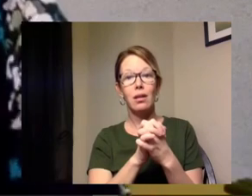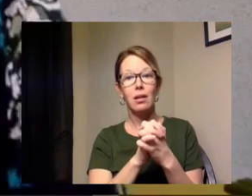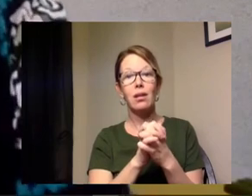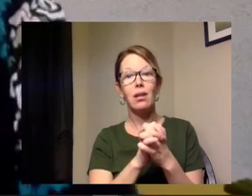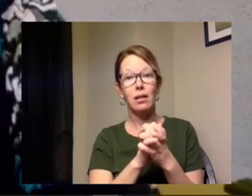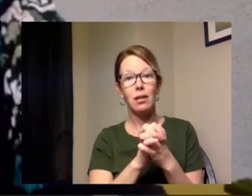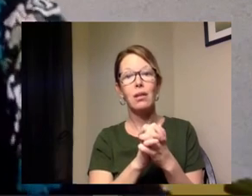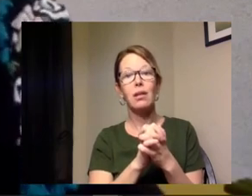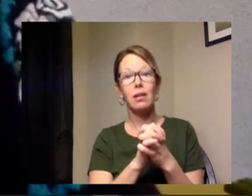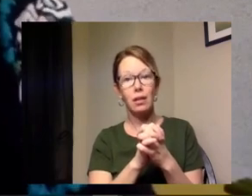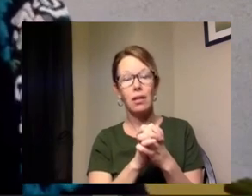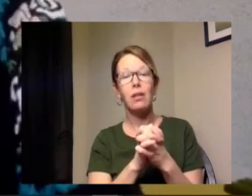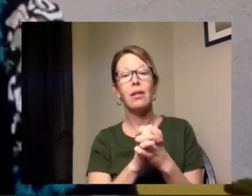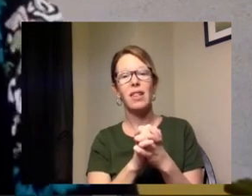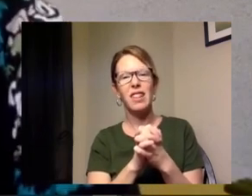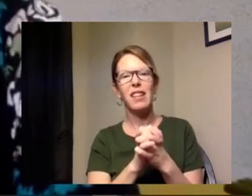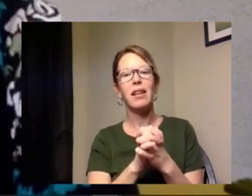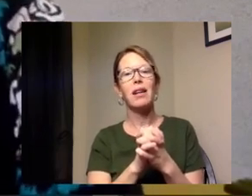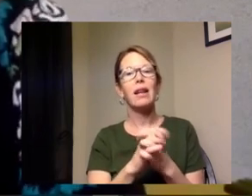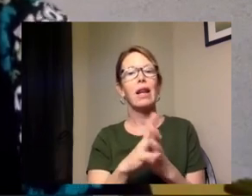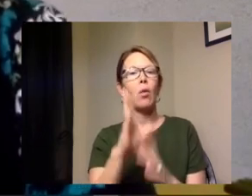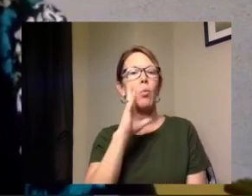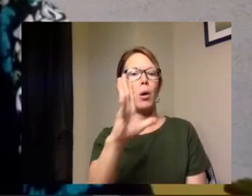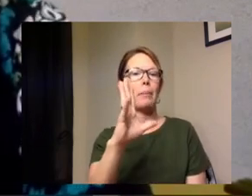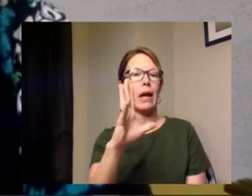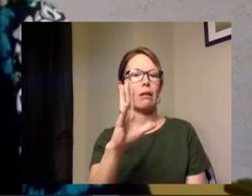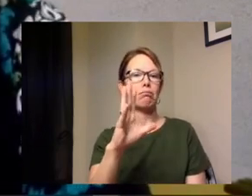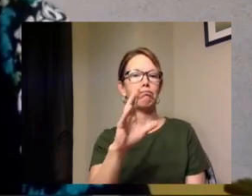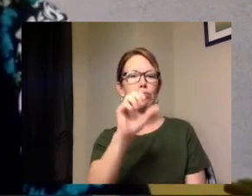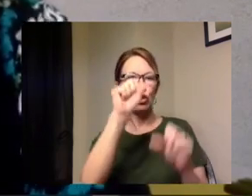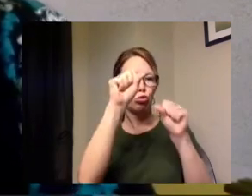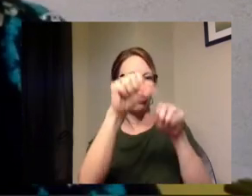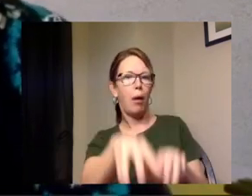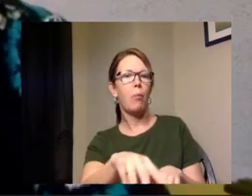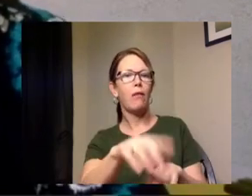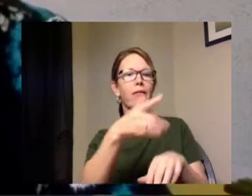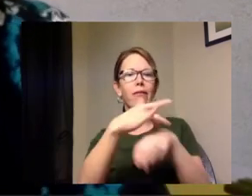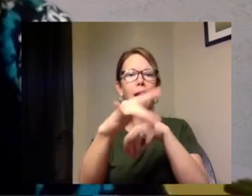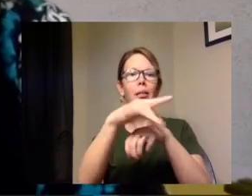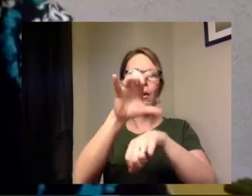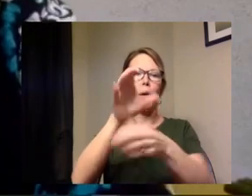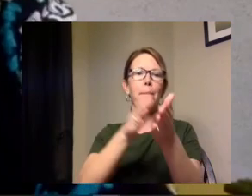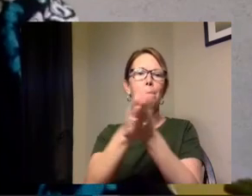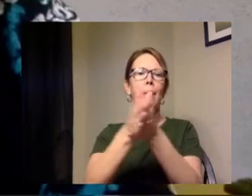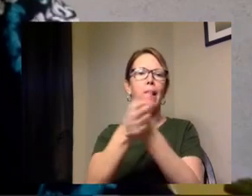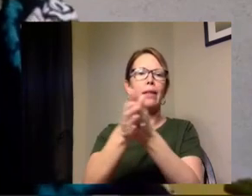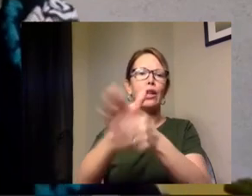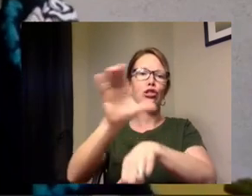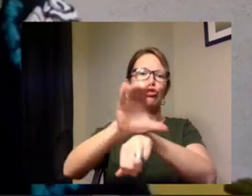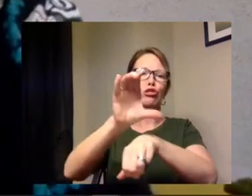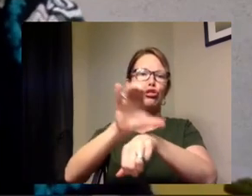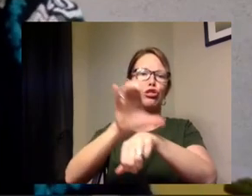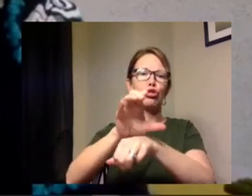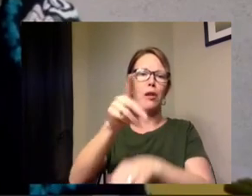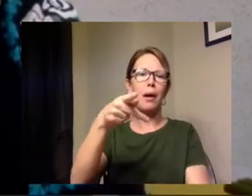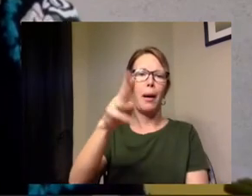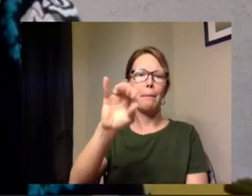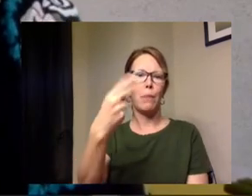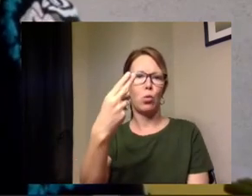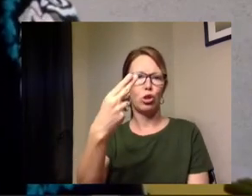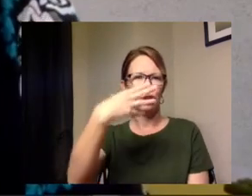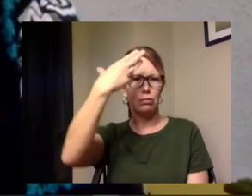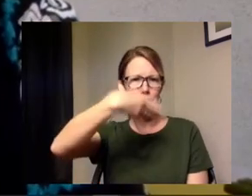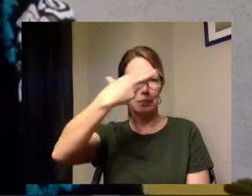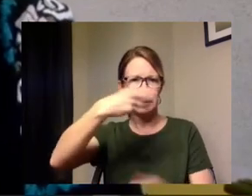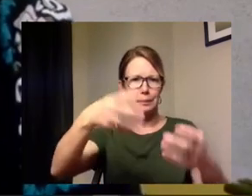there there's going to be a regular drop-off at the methodist church porch um and that's going